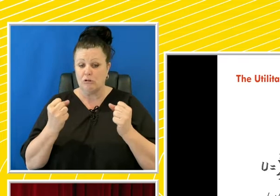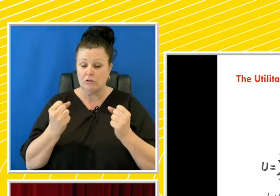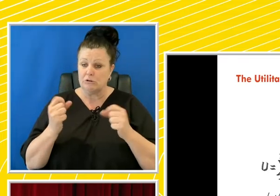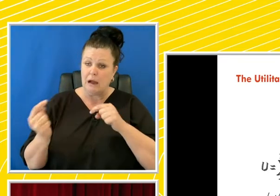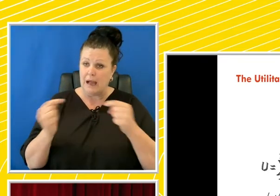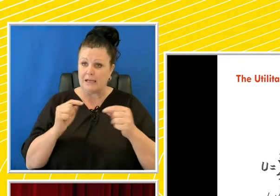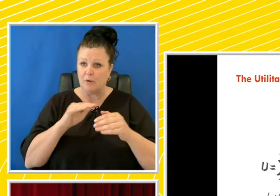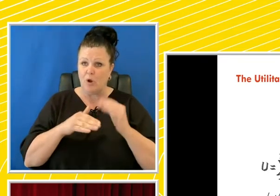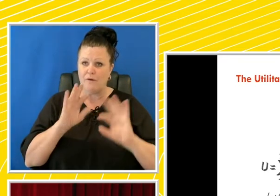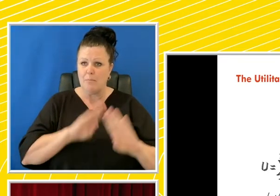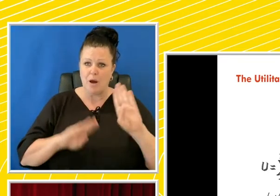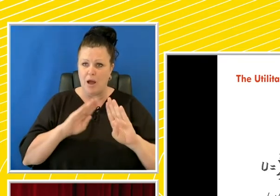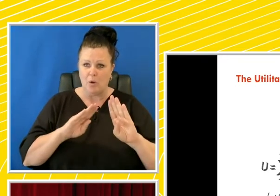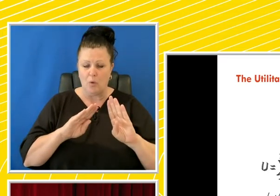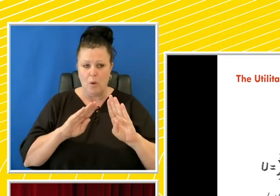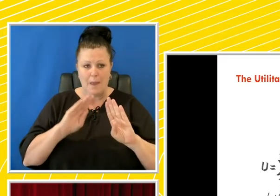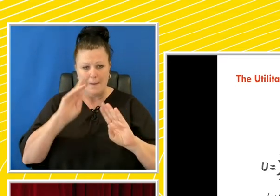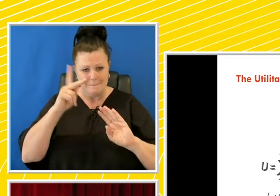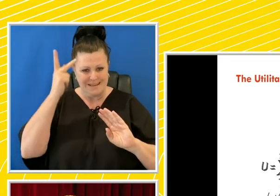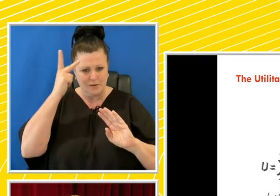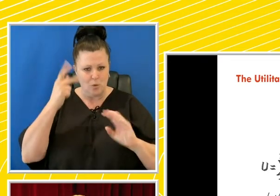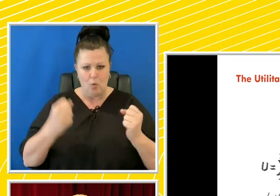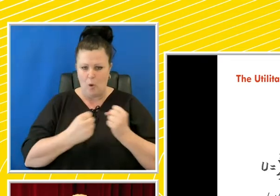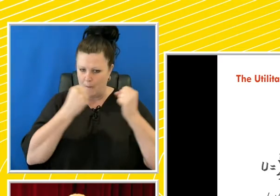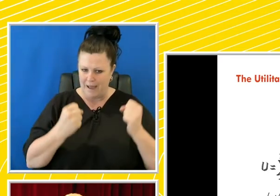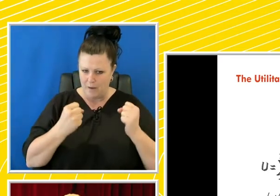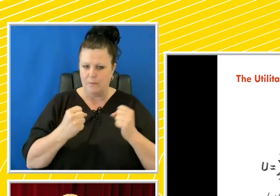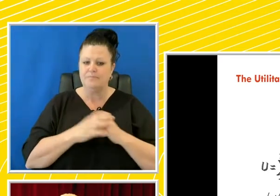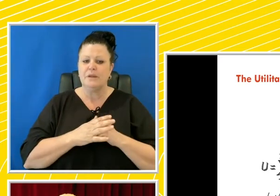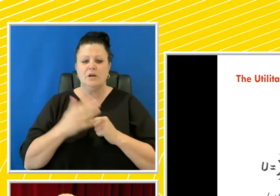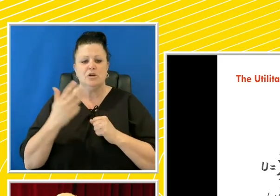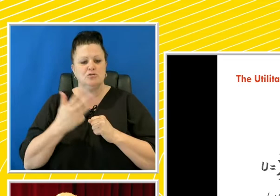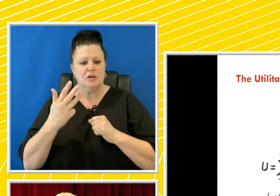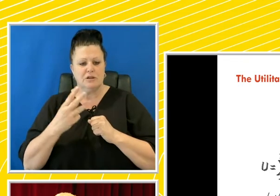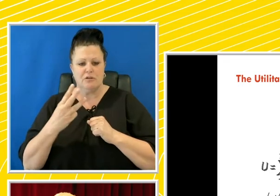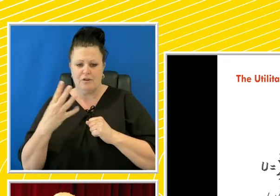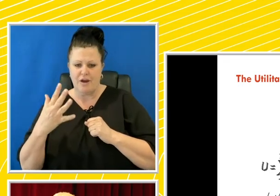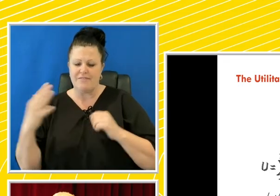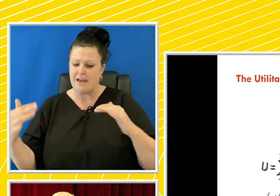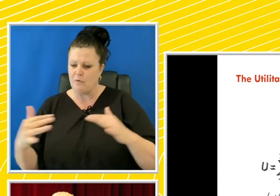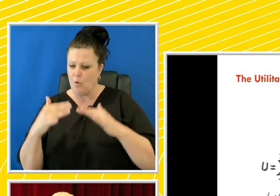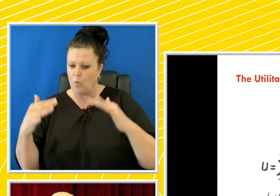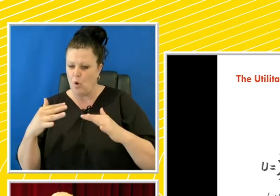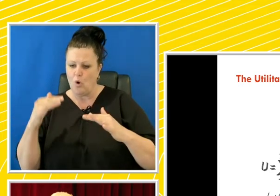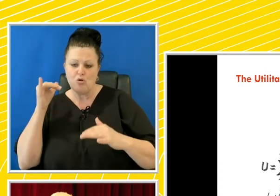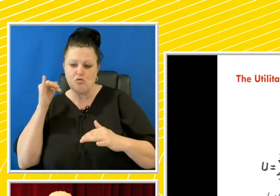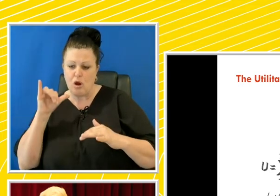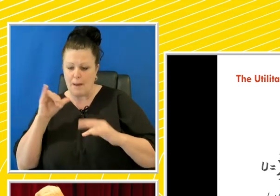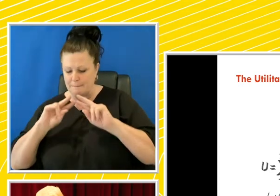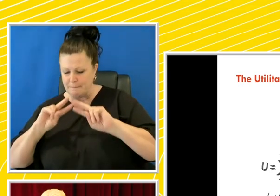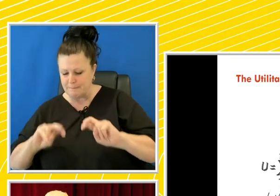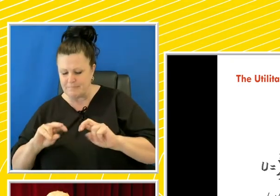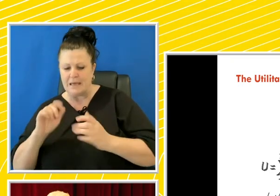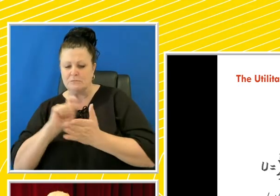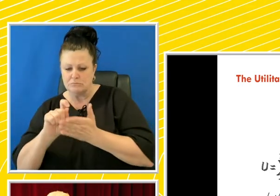we see in the krunk and mortar. In 1945, the US Army war crimes investigators chanced upon a document at the